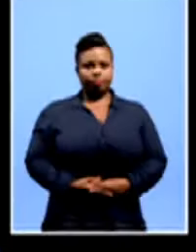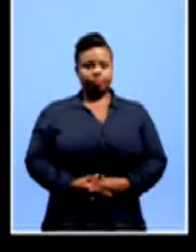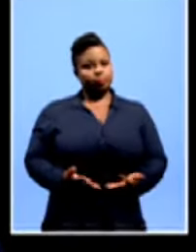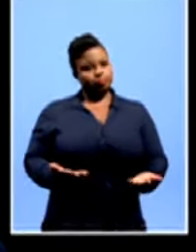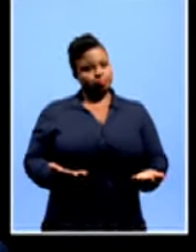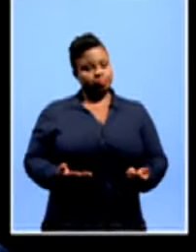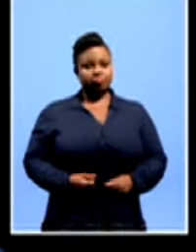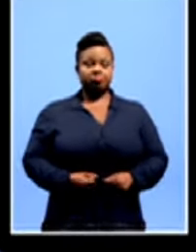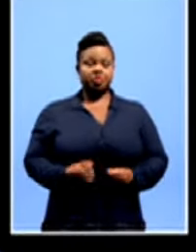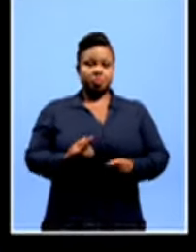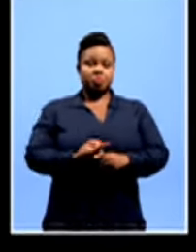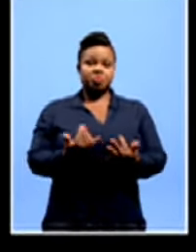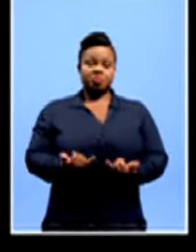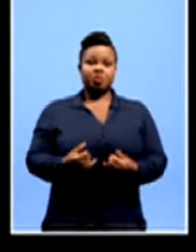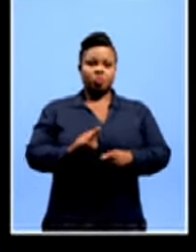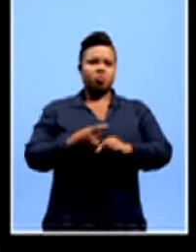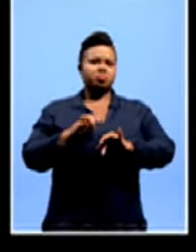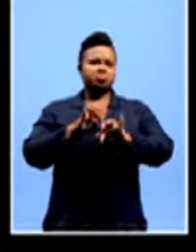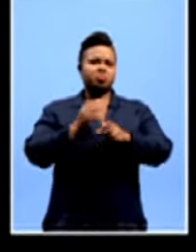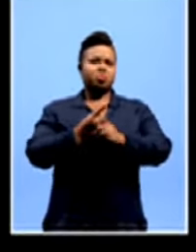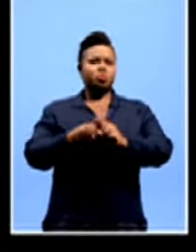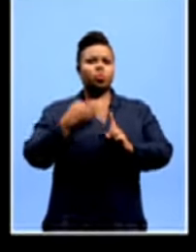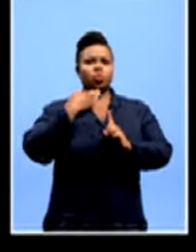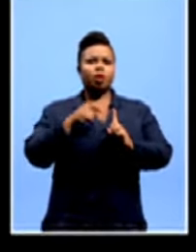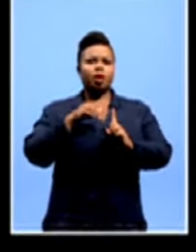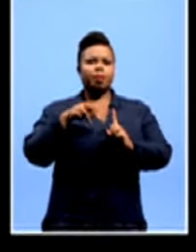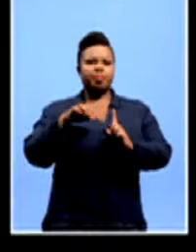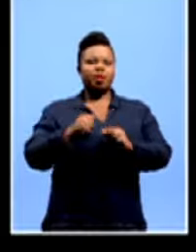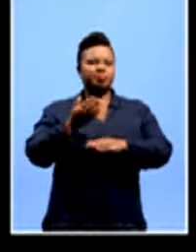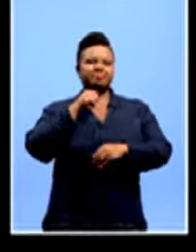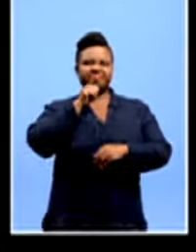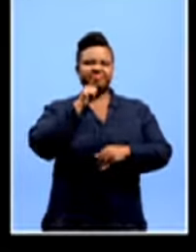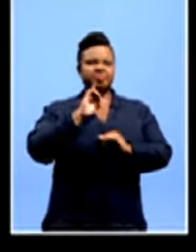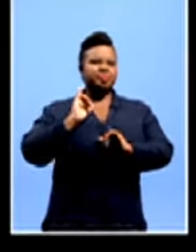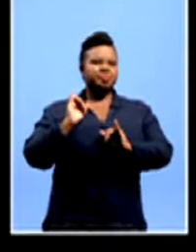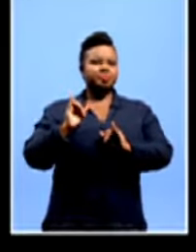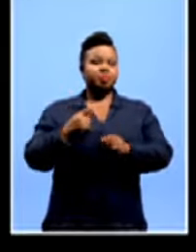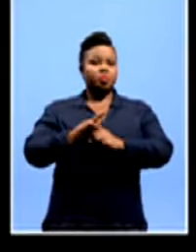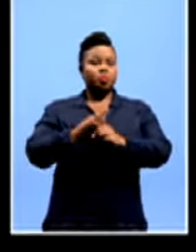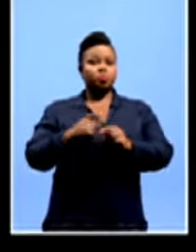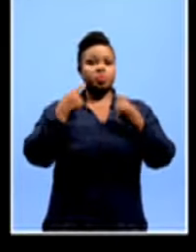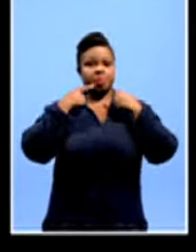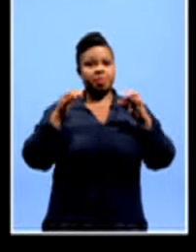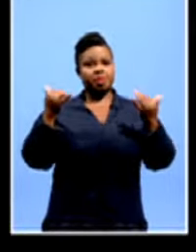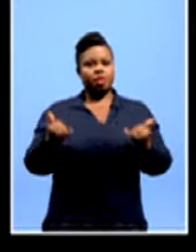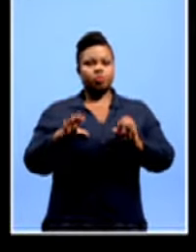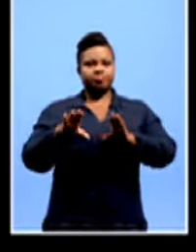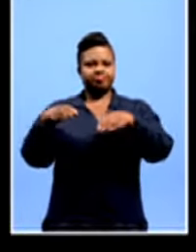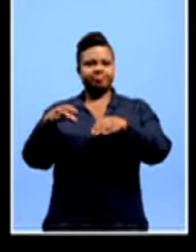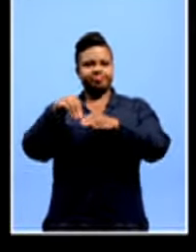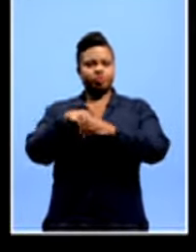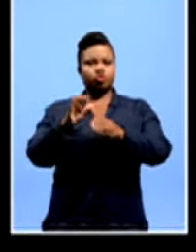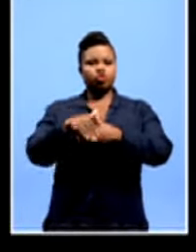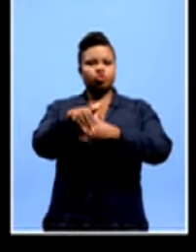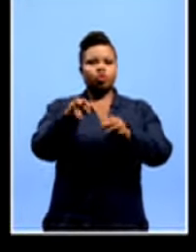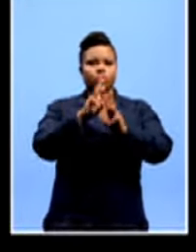Well, sanity has prevailed. Proteus batsman Hashim Amla, despite recent poor form, has been announced in the squad to go to the